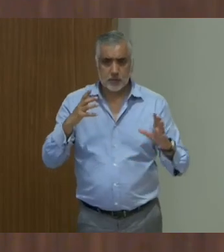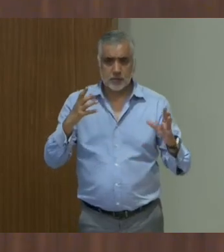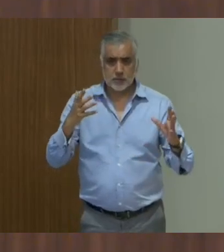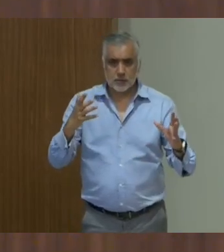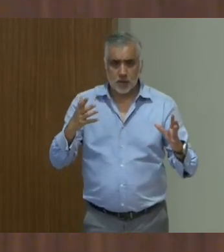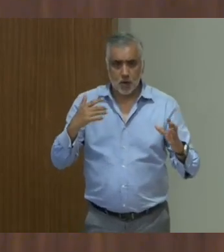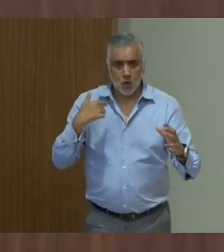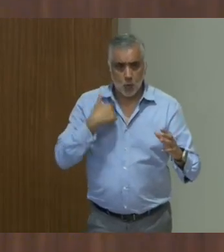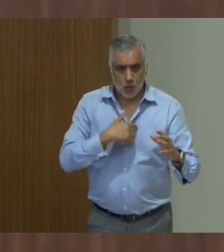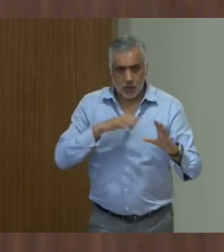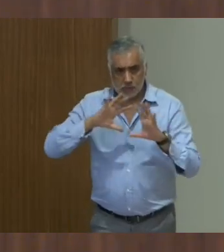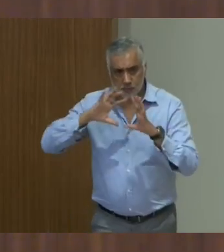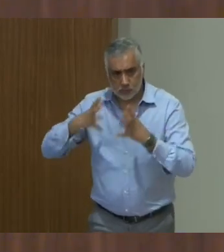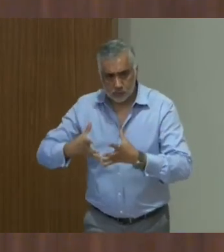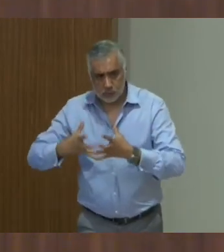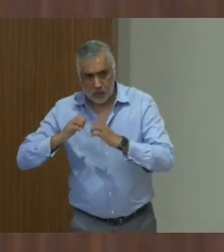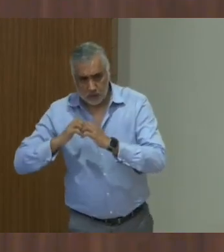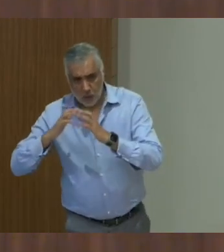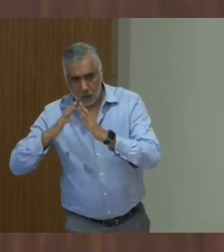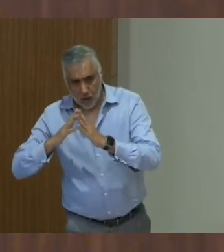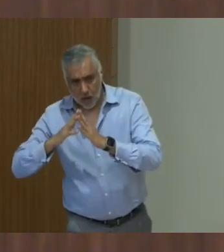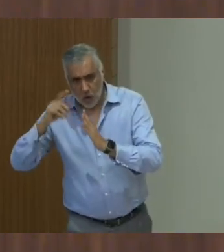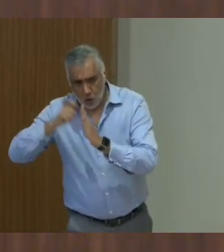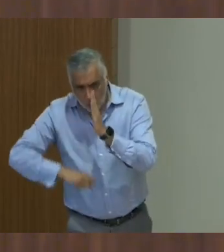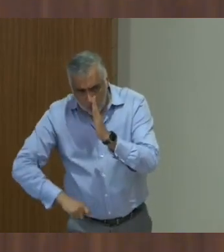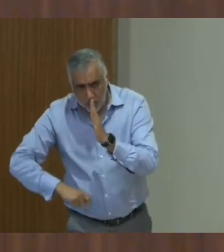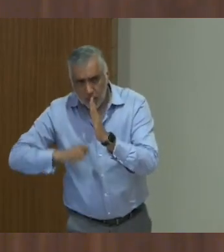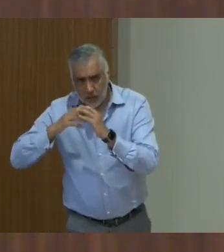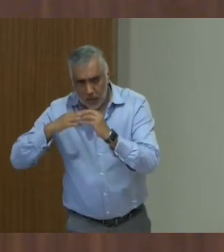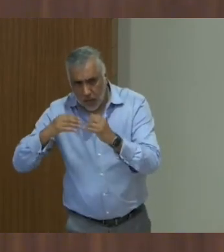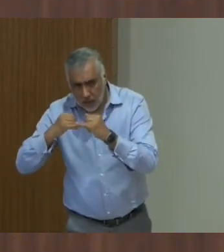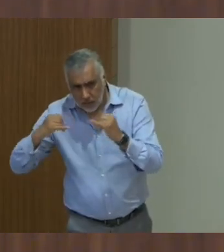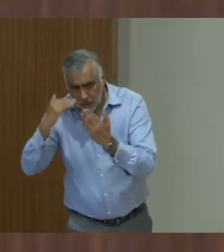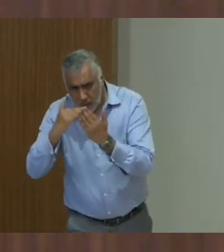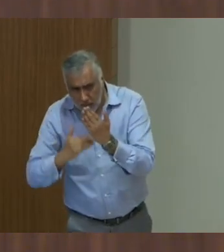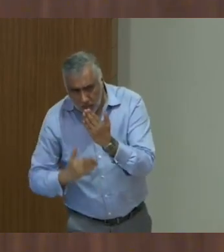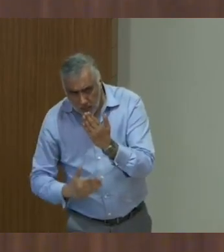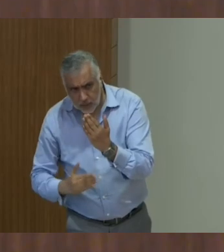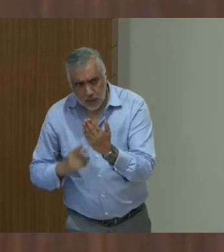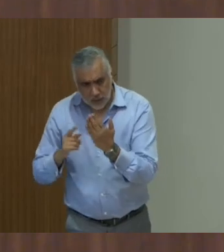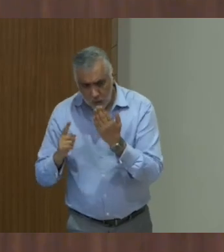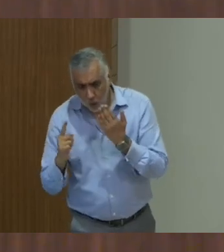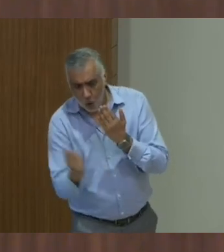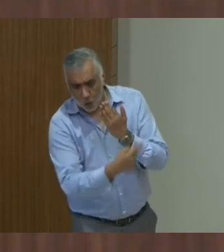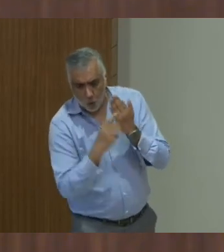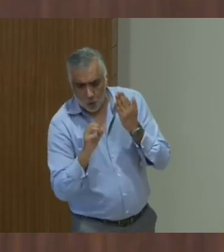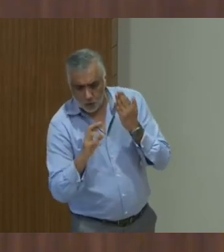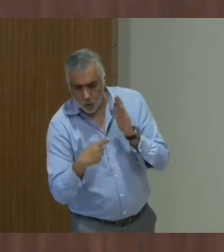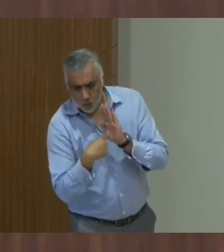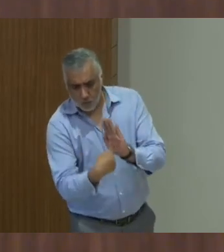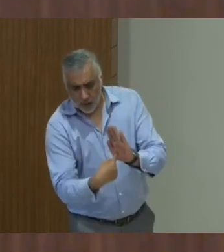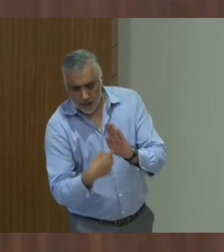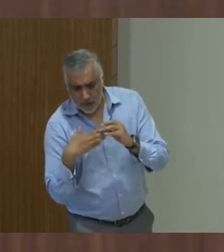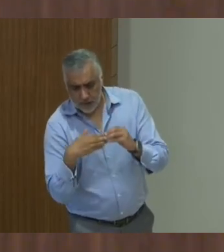draft guidelines that all the organizations would abide by, which would provide some guidance on,